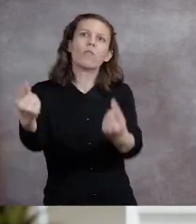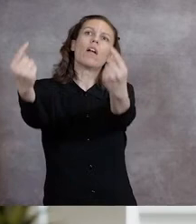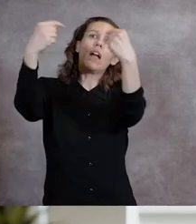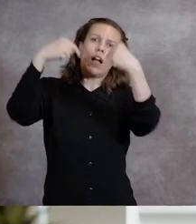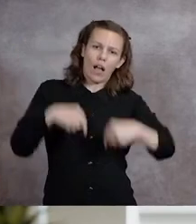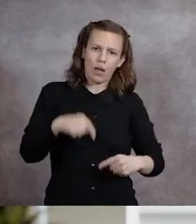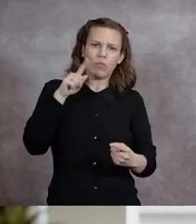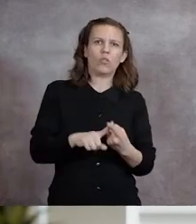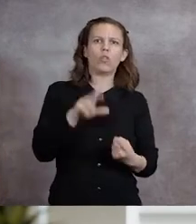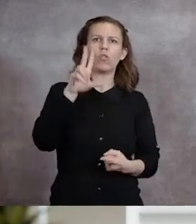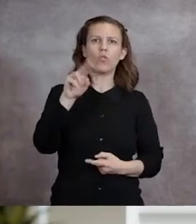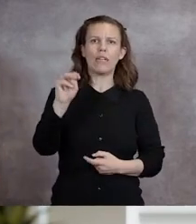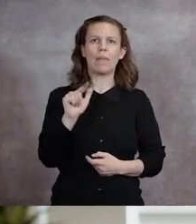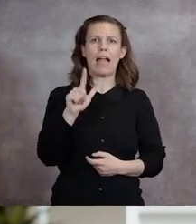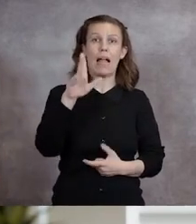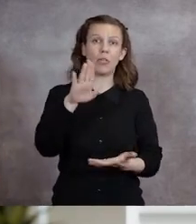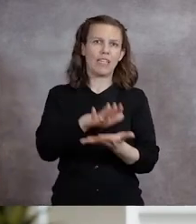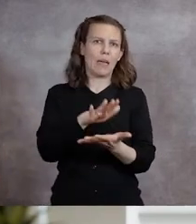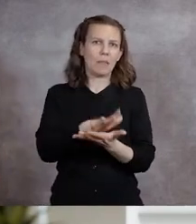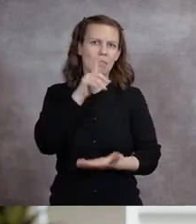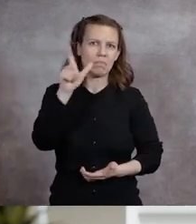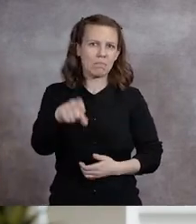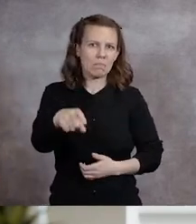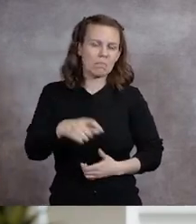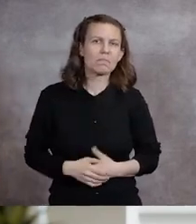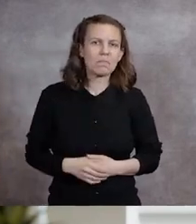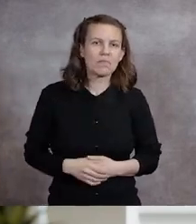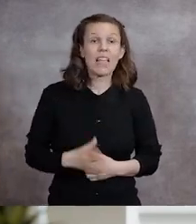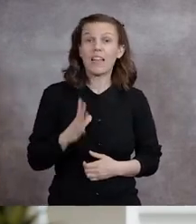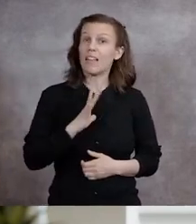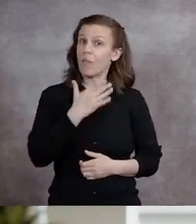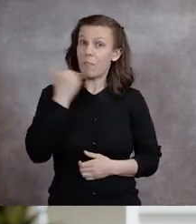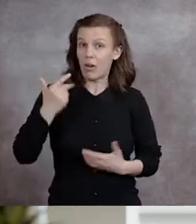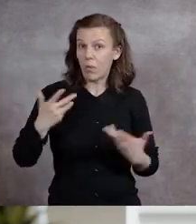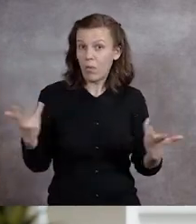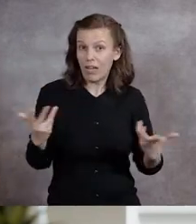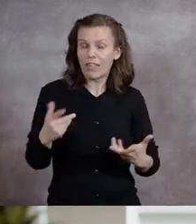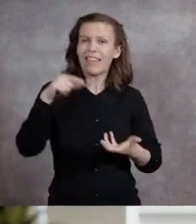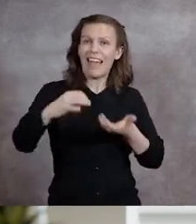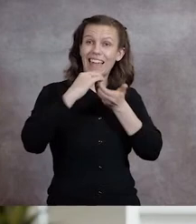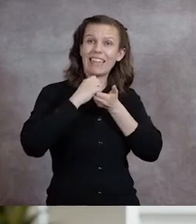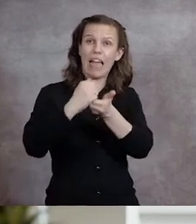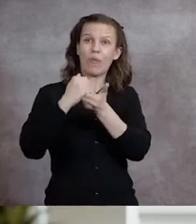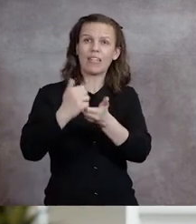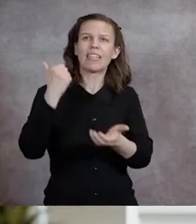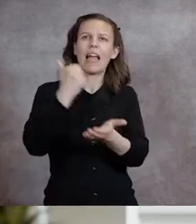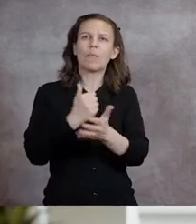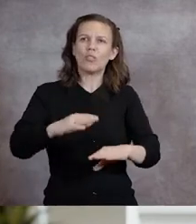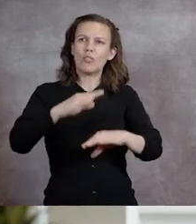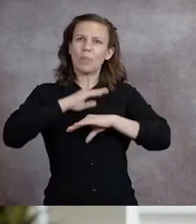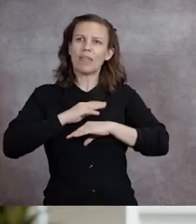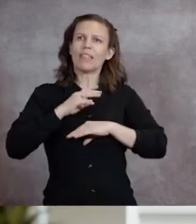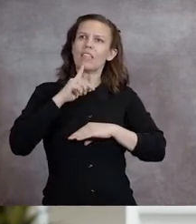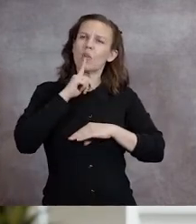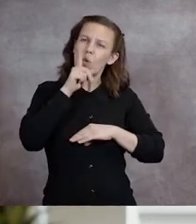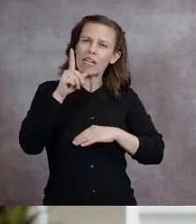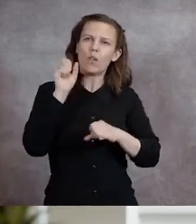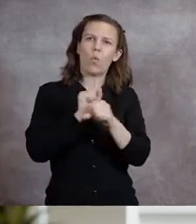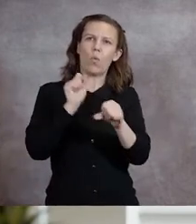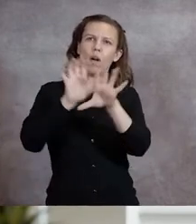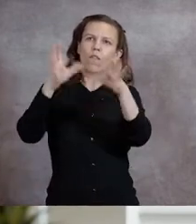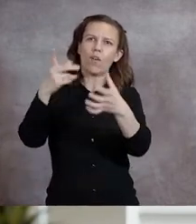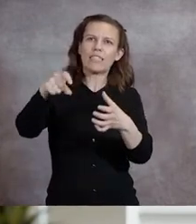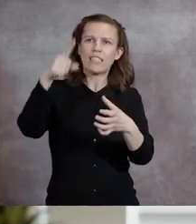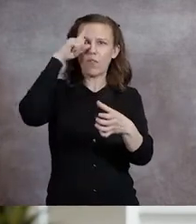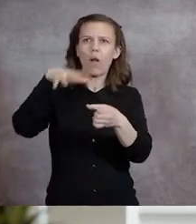to make the trip to UNM's campus in Albuquerque. Even better, this collaboration helps meet the very real workforce needs